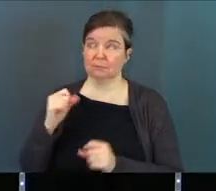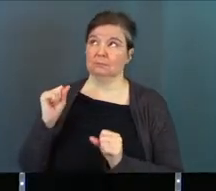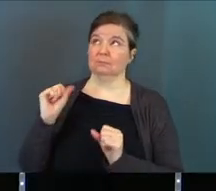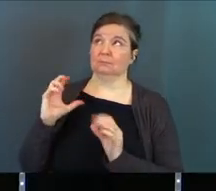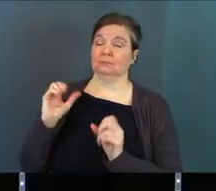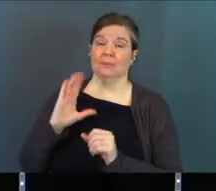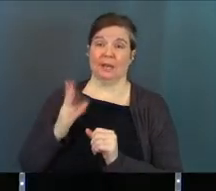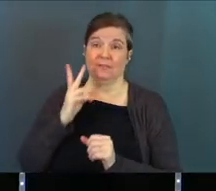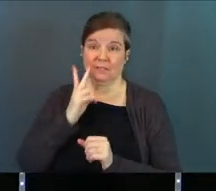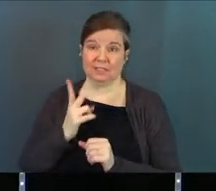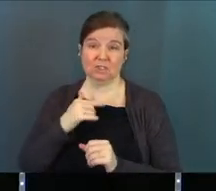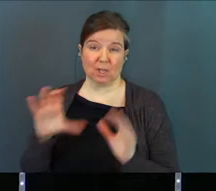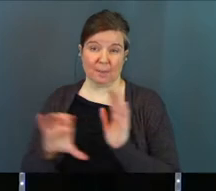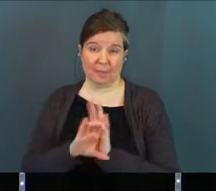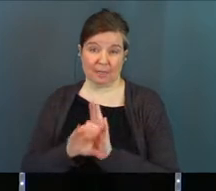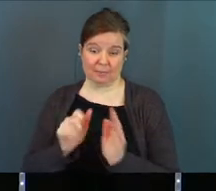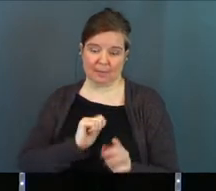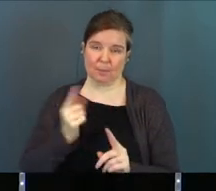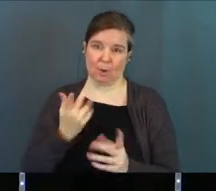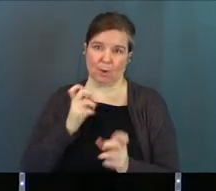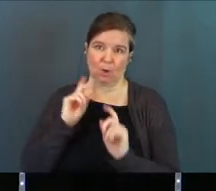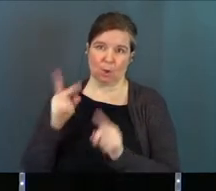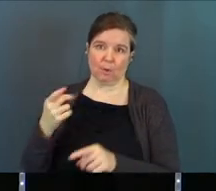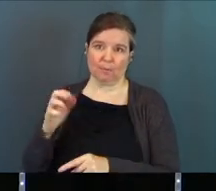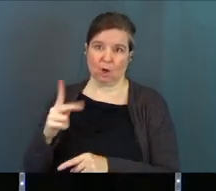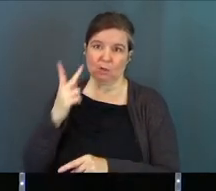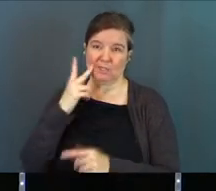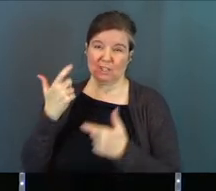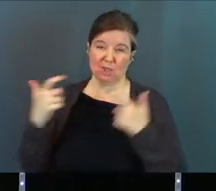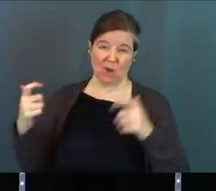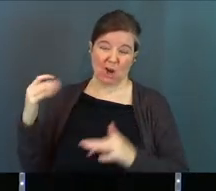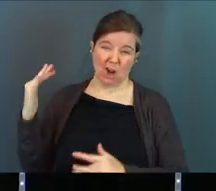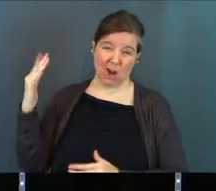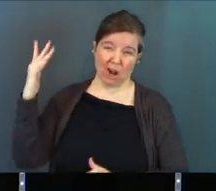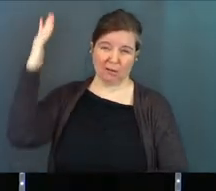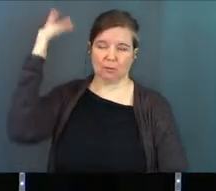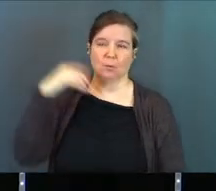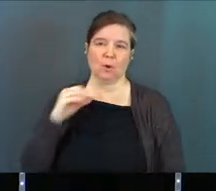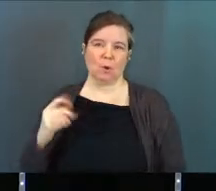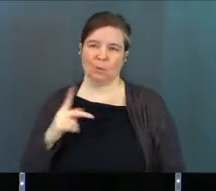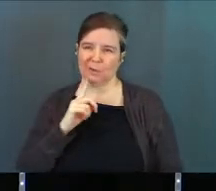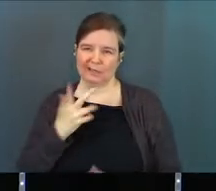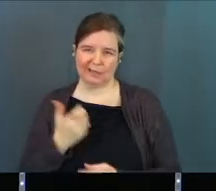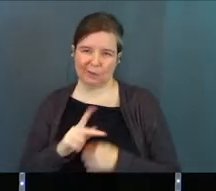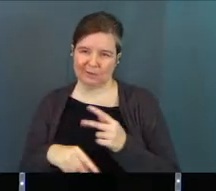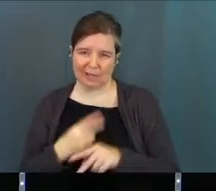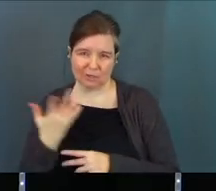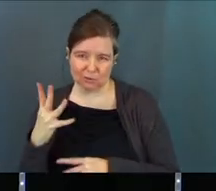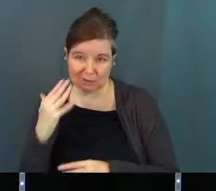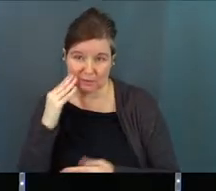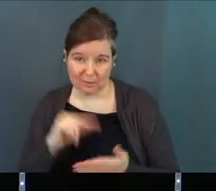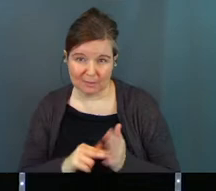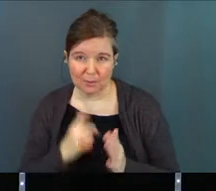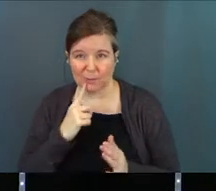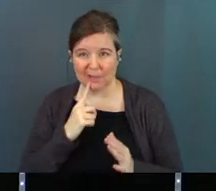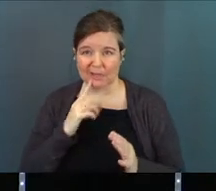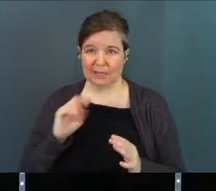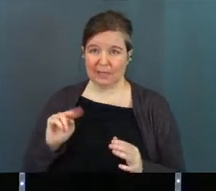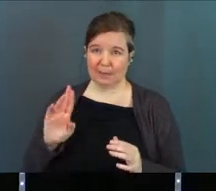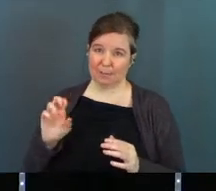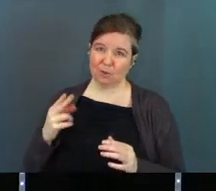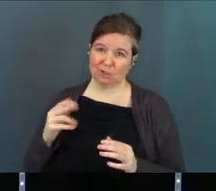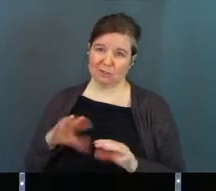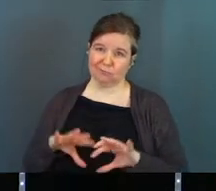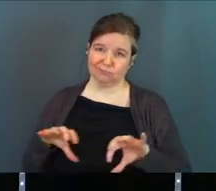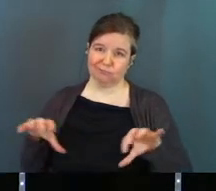Insane. Never seen one? Just pictures, okay? But I've always wanted to go to a park like that and see these huge trees. We're in Oklahoma. We don't really get those kind of trees, you know what I'm saying? We get bushes. It's